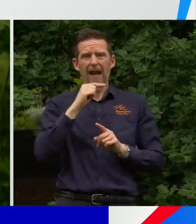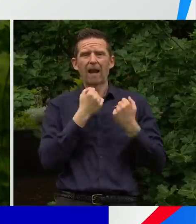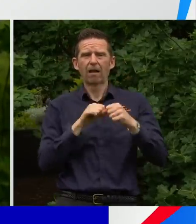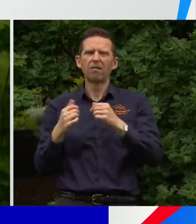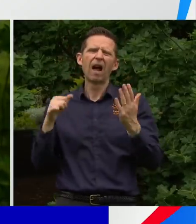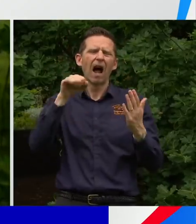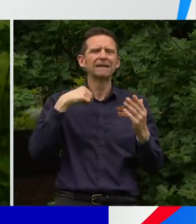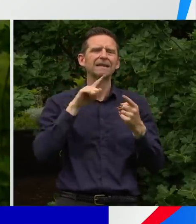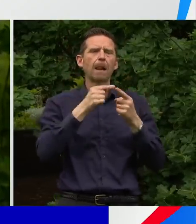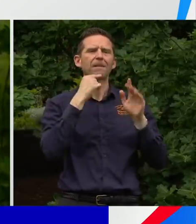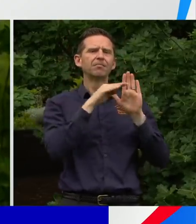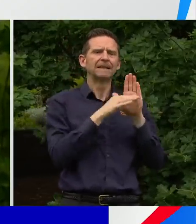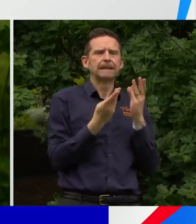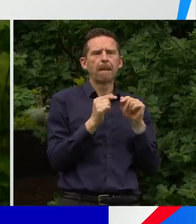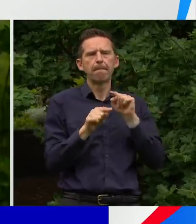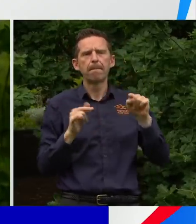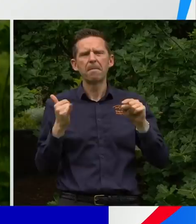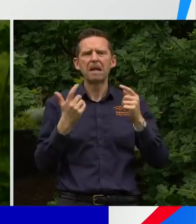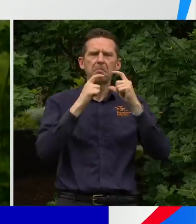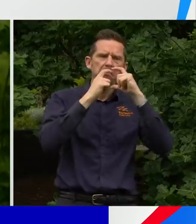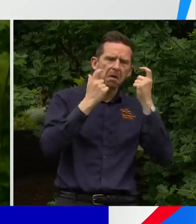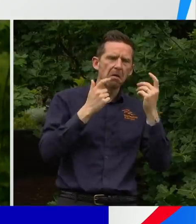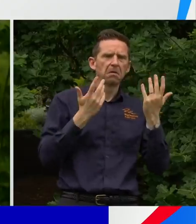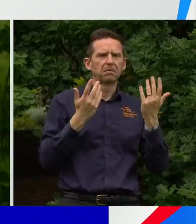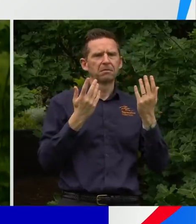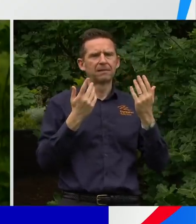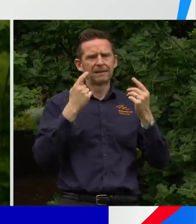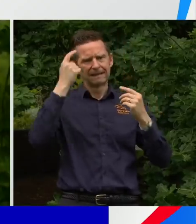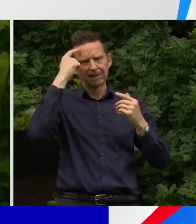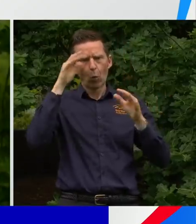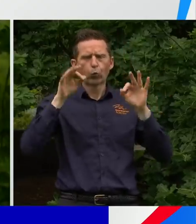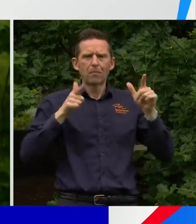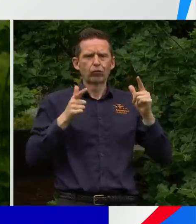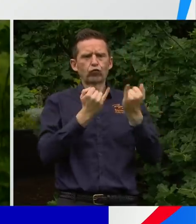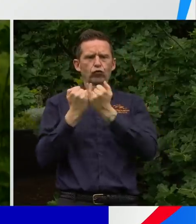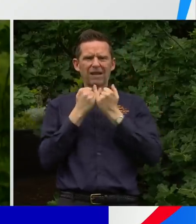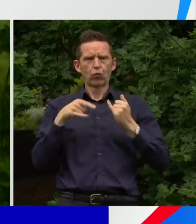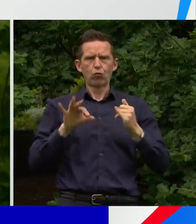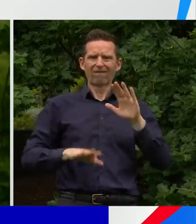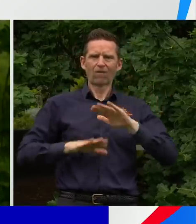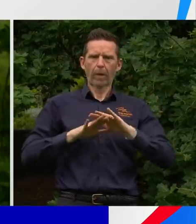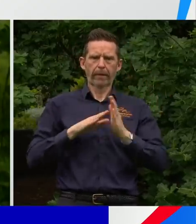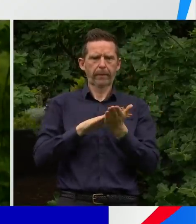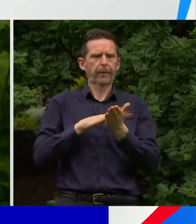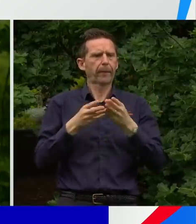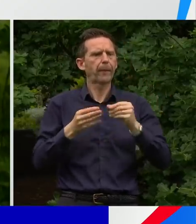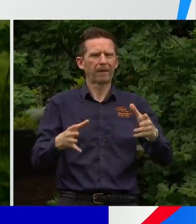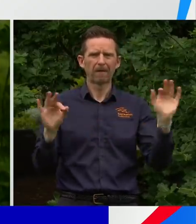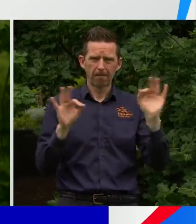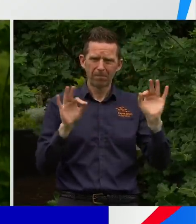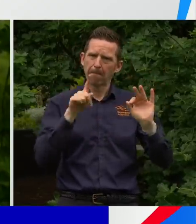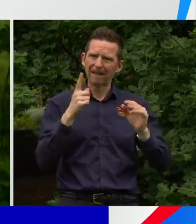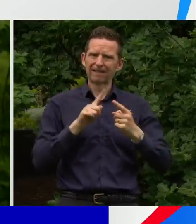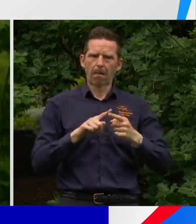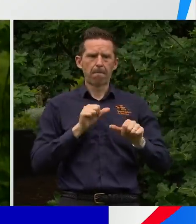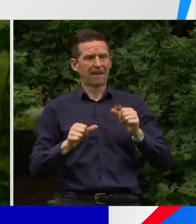around masks and there'll still be some other density issues and just common sense will have to drive us. This won't be over, but we will be as protected as we can be. And that's